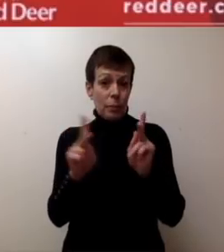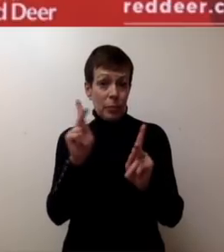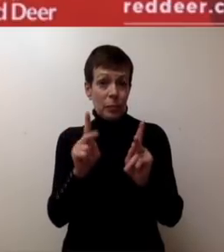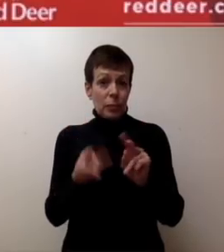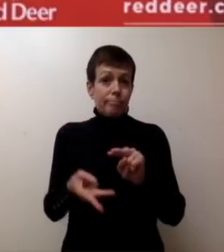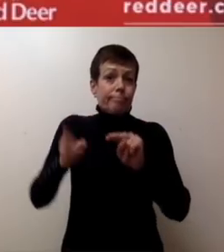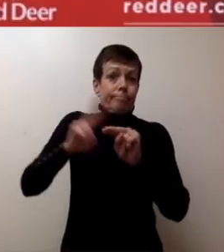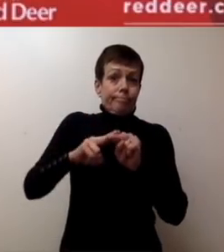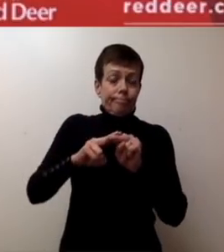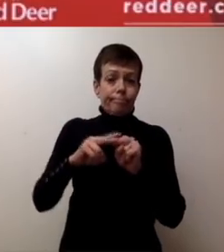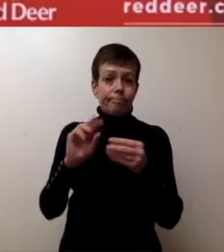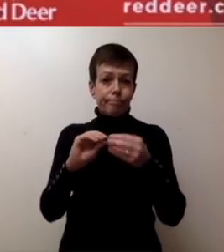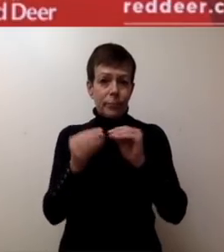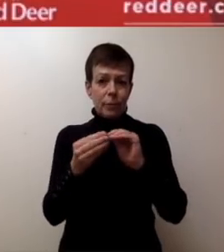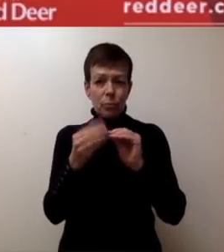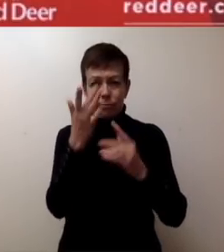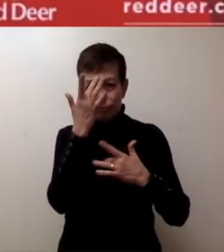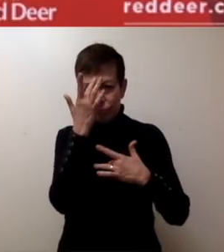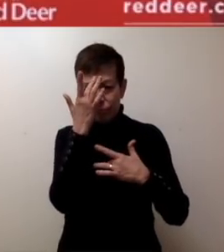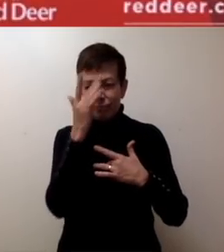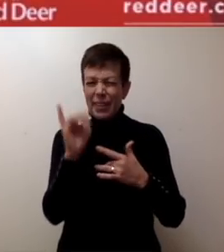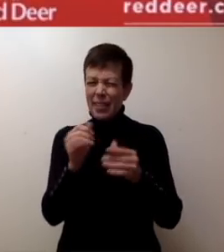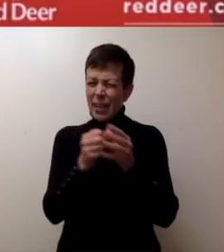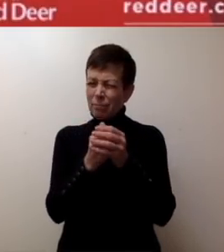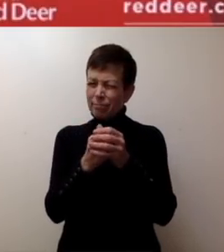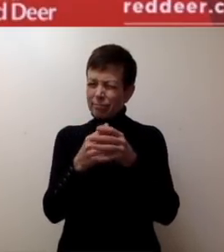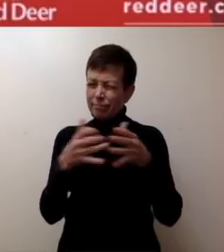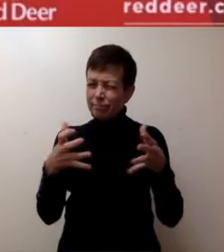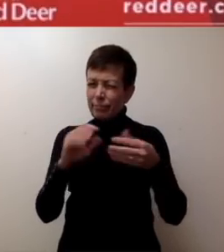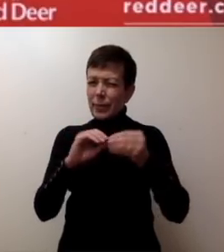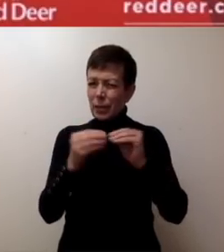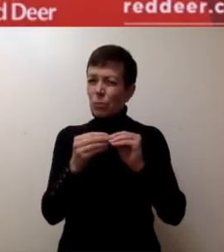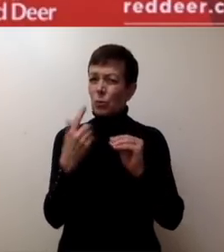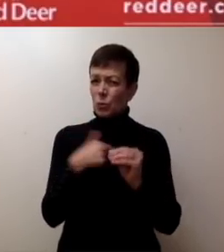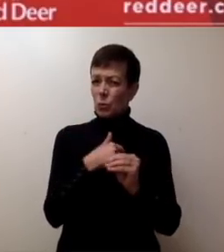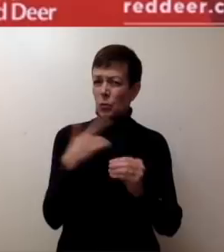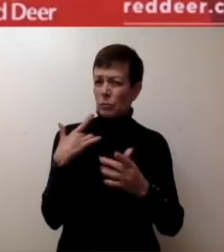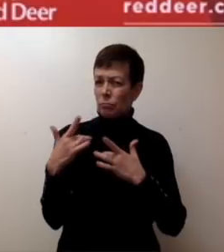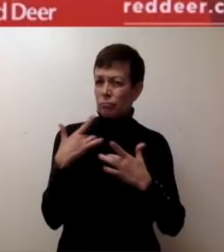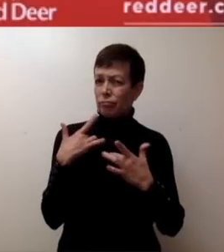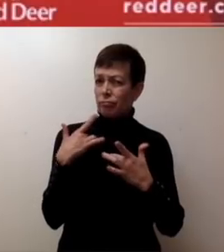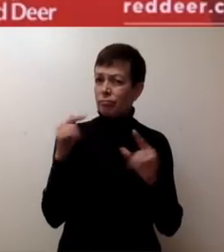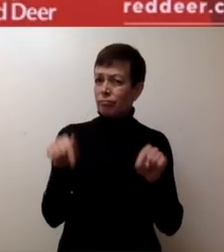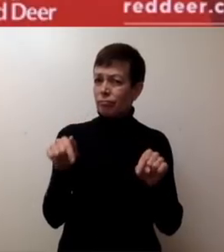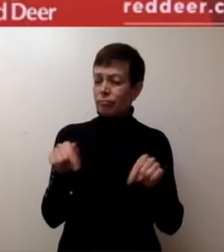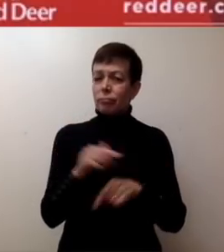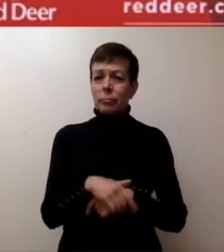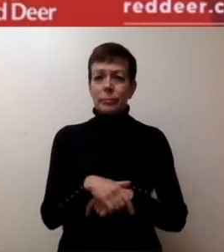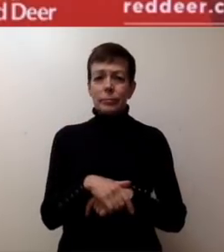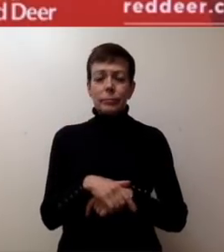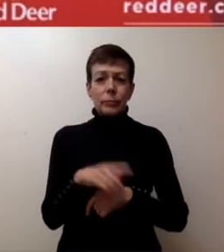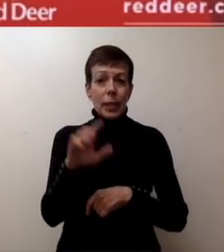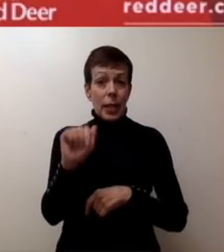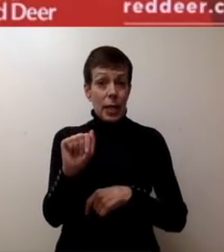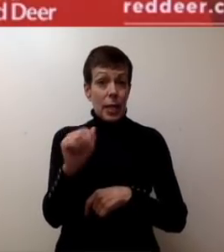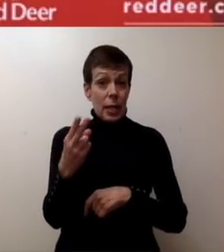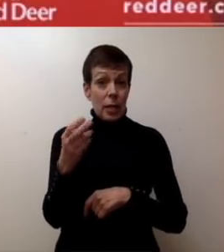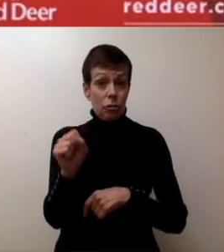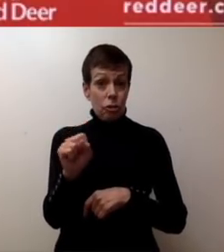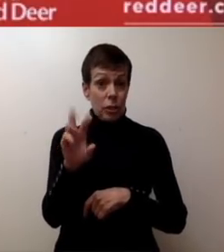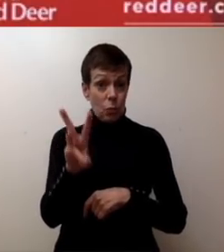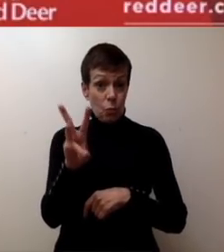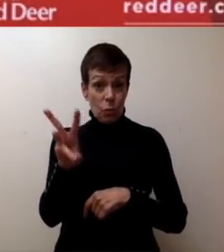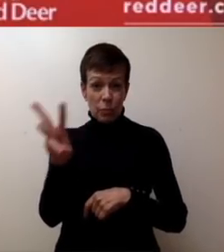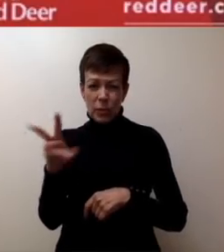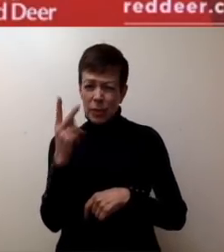number obviously continues to be a concern for us at the City of Red Deer. The mapping on the AHS website